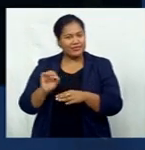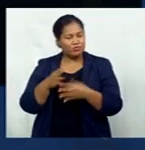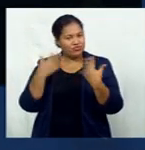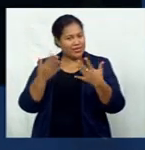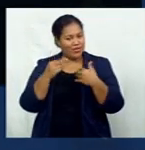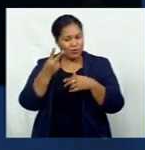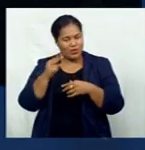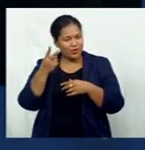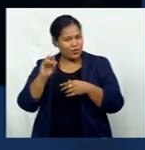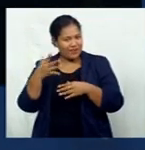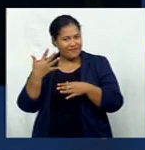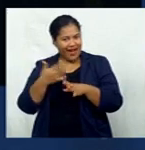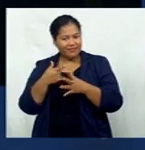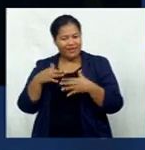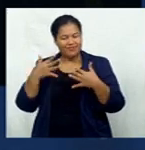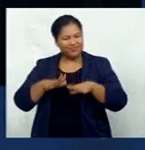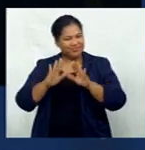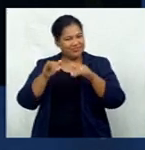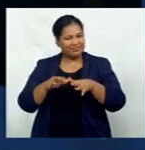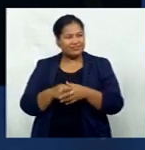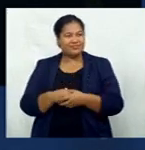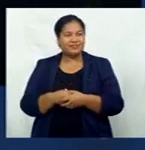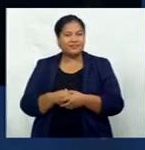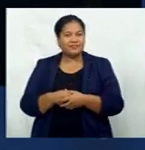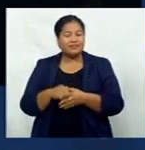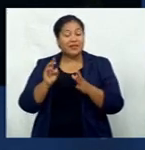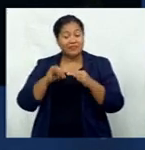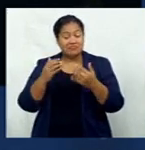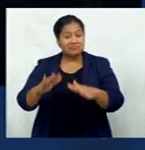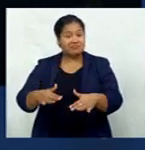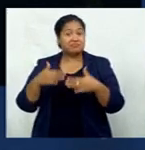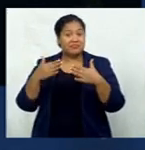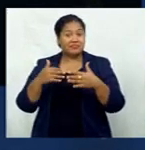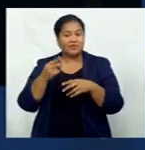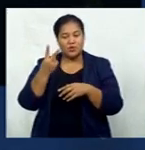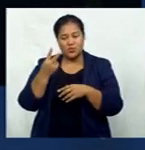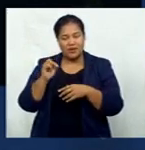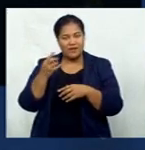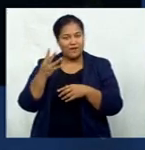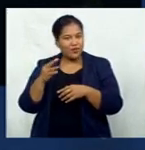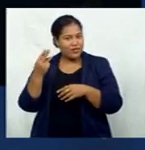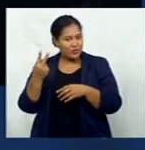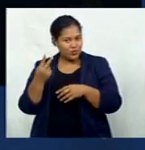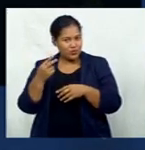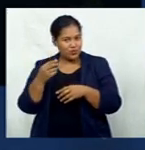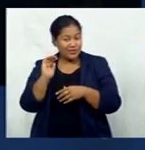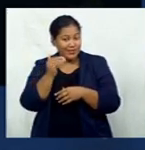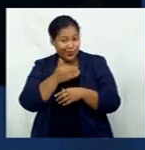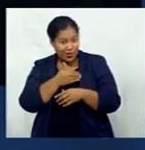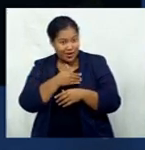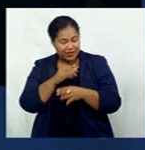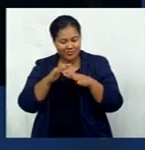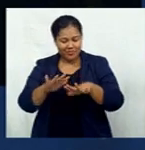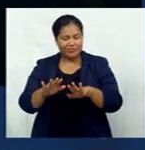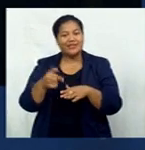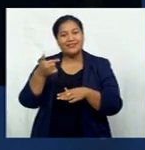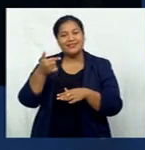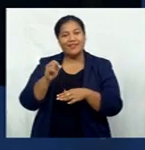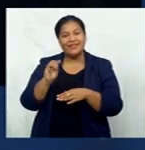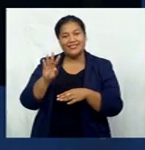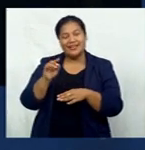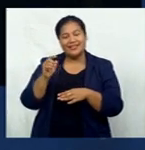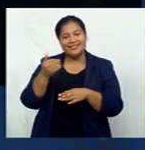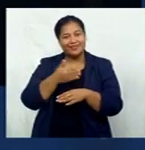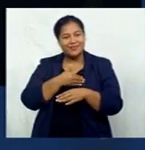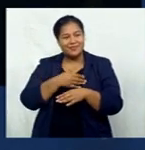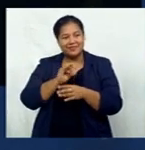knots, rough seas turning to the tides. The next high tide is at 12.42 a.m. tomorrow with low tide at 7.10 a.m.